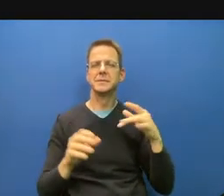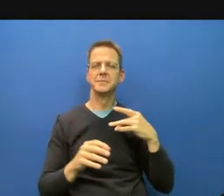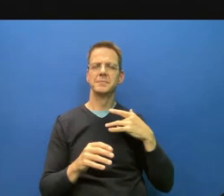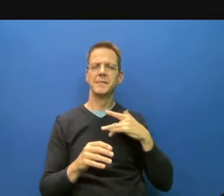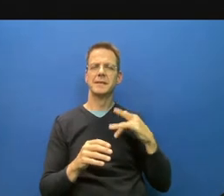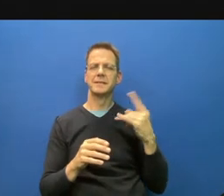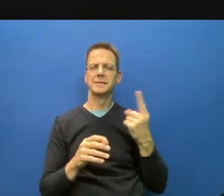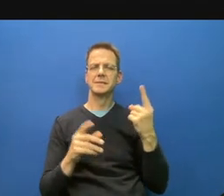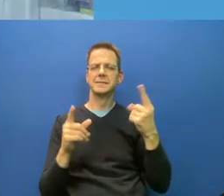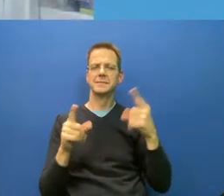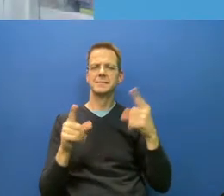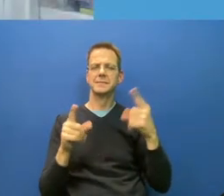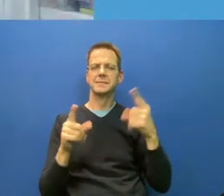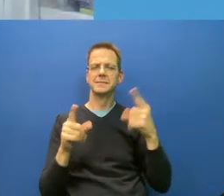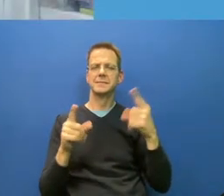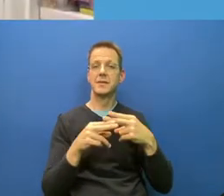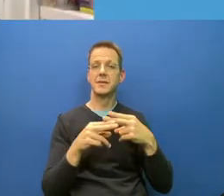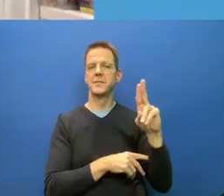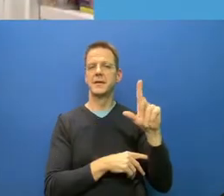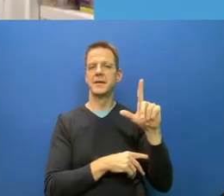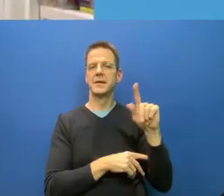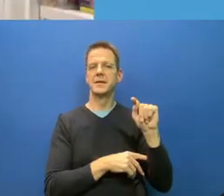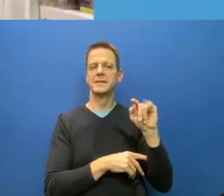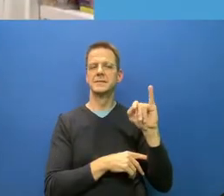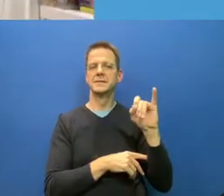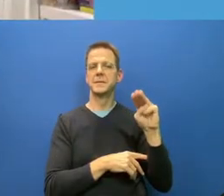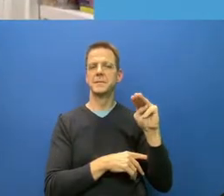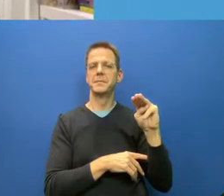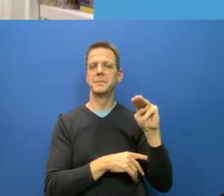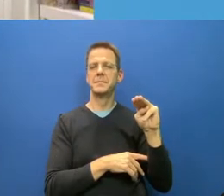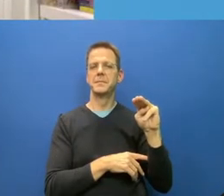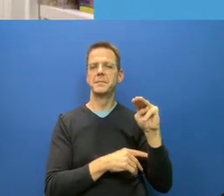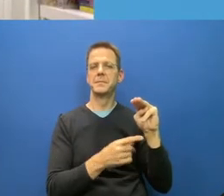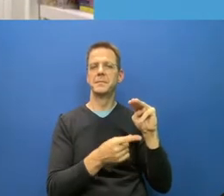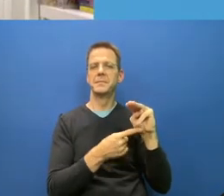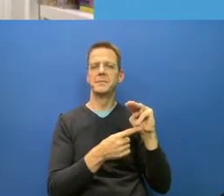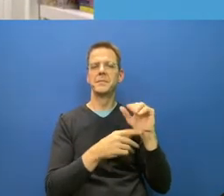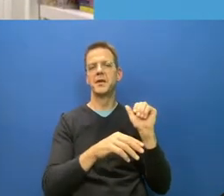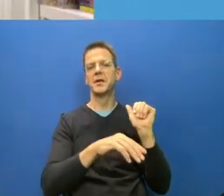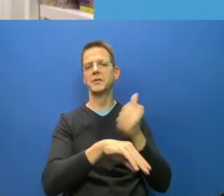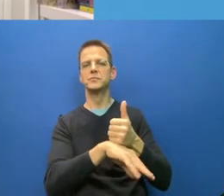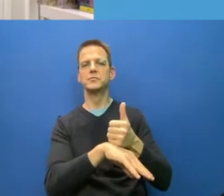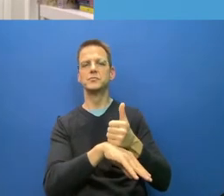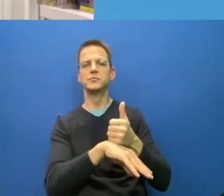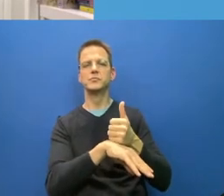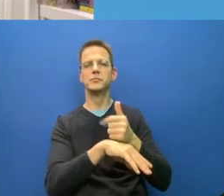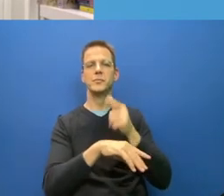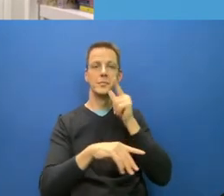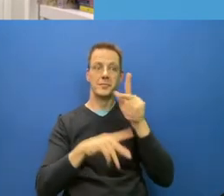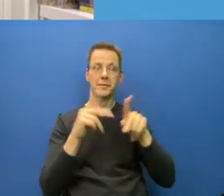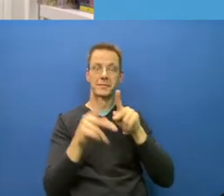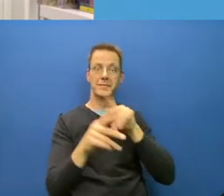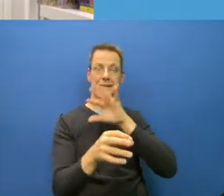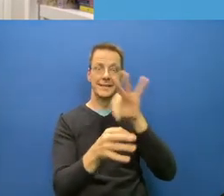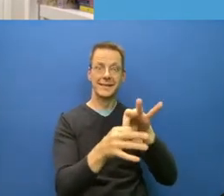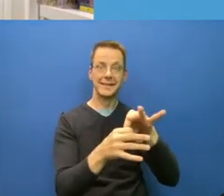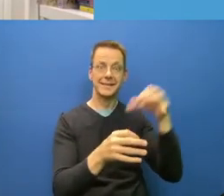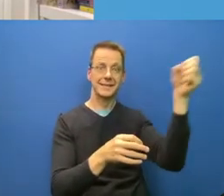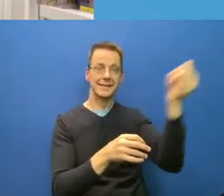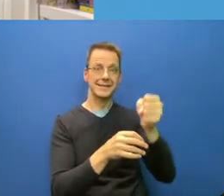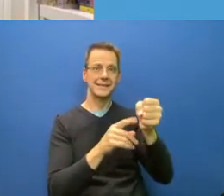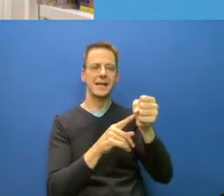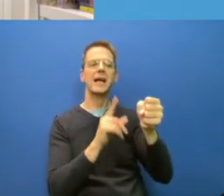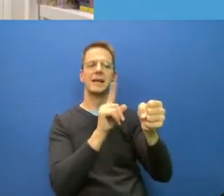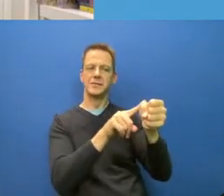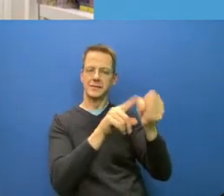legislators, elected officials, start making decisions that are popular among their electorate, but not